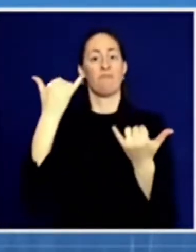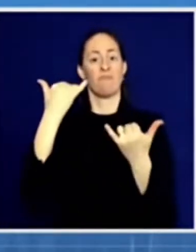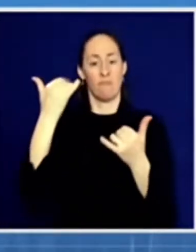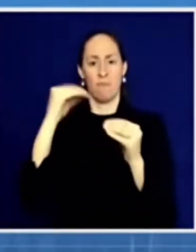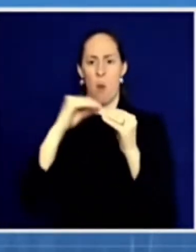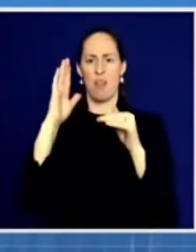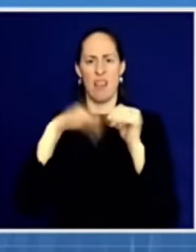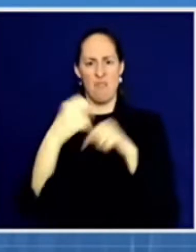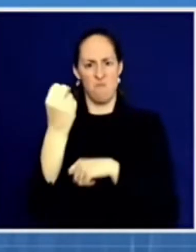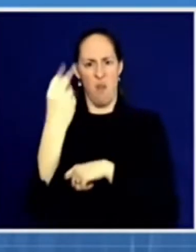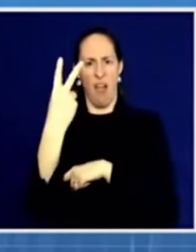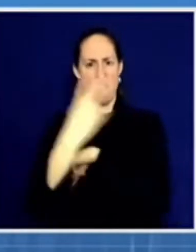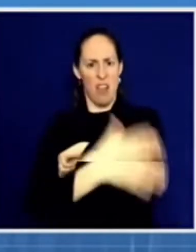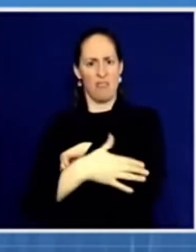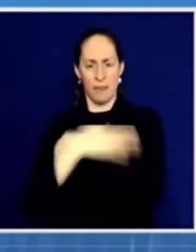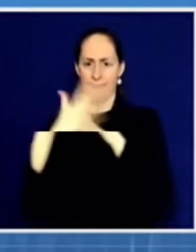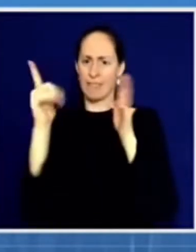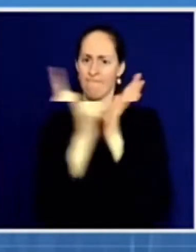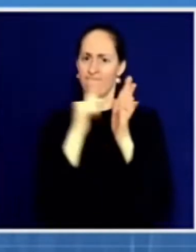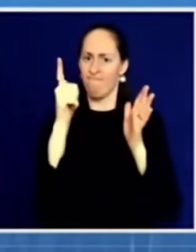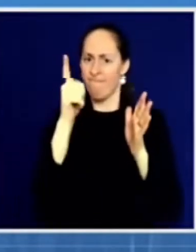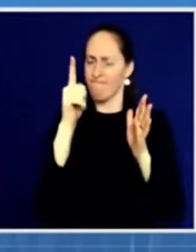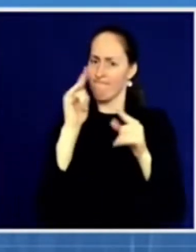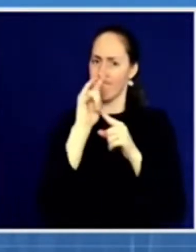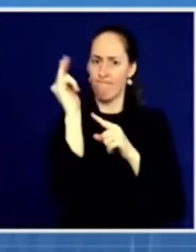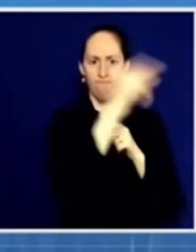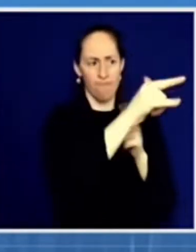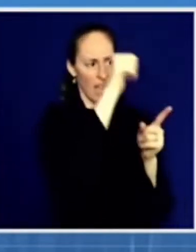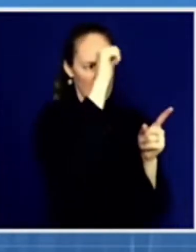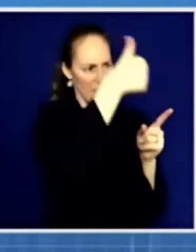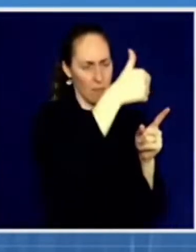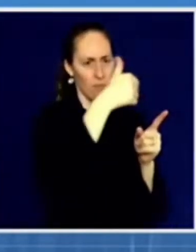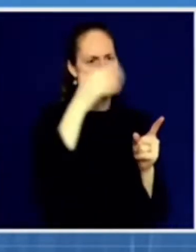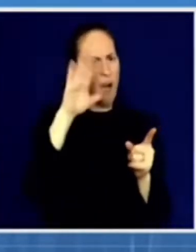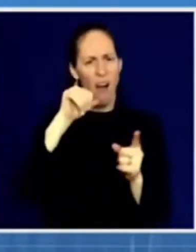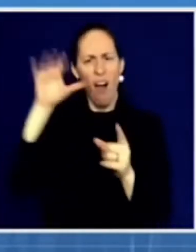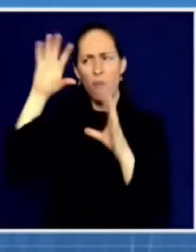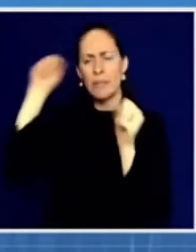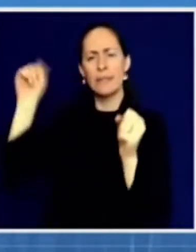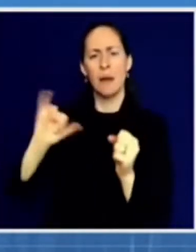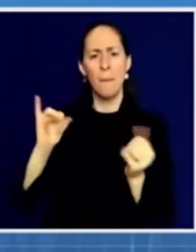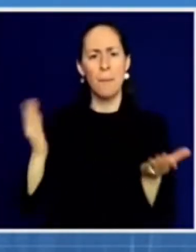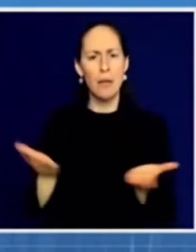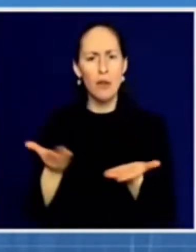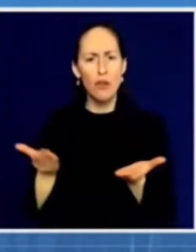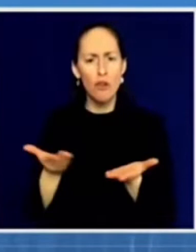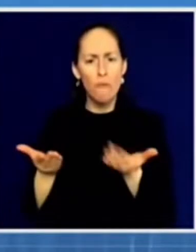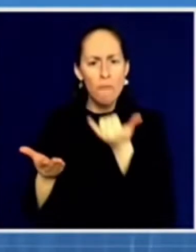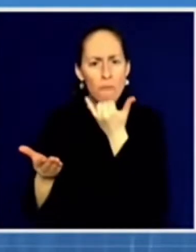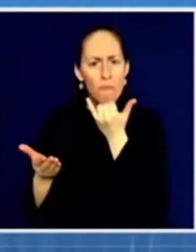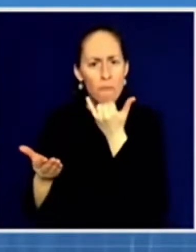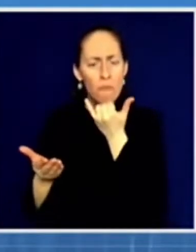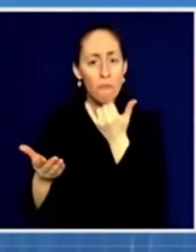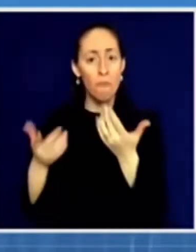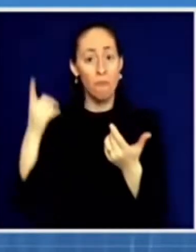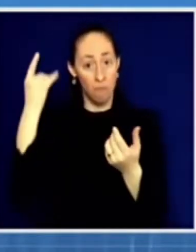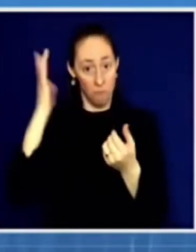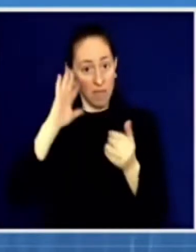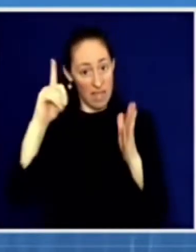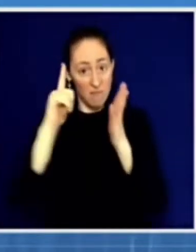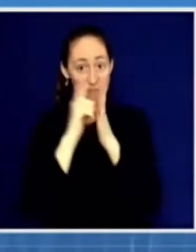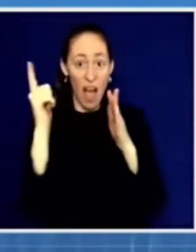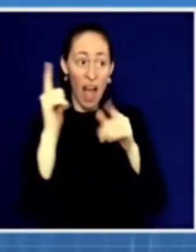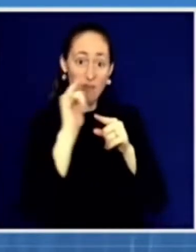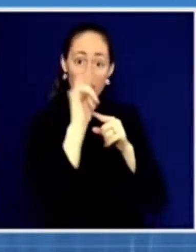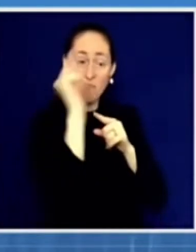president taken any of those steps so far? And is the administration currently considering a ban on travel from India? And then